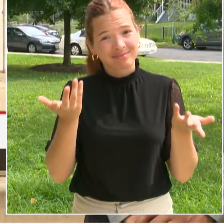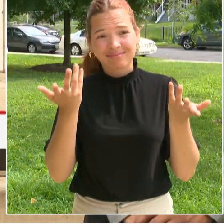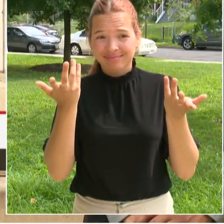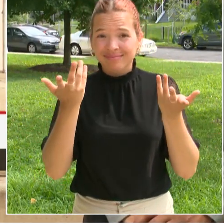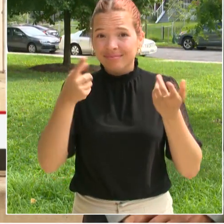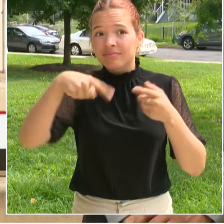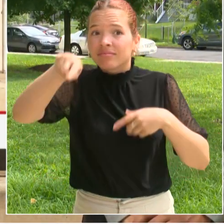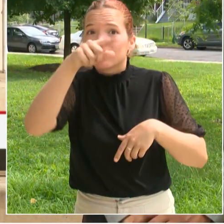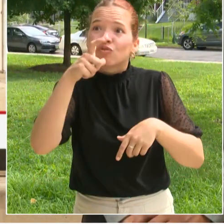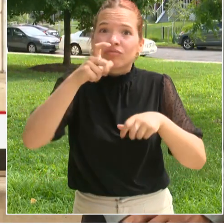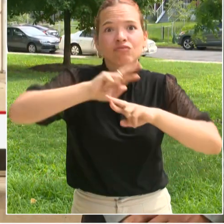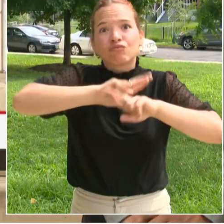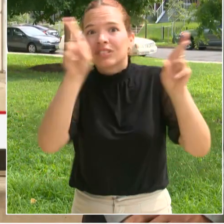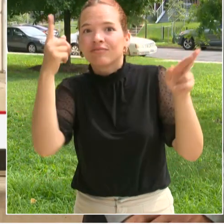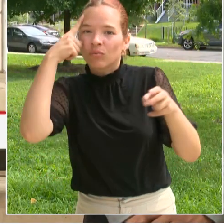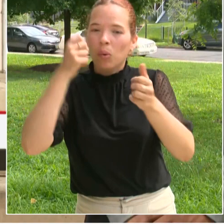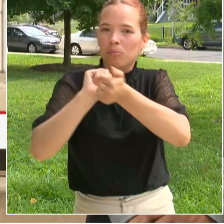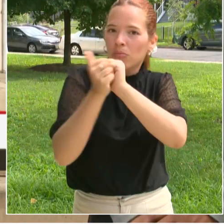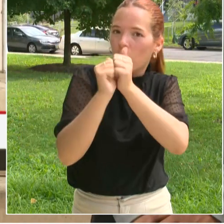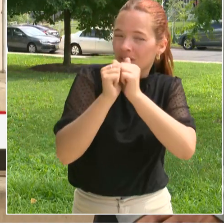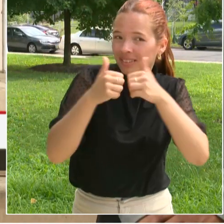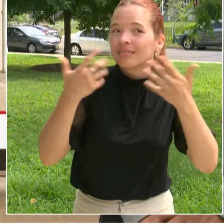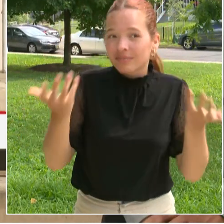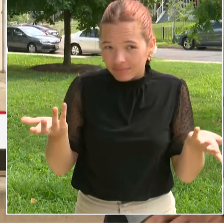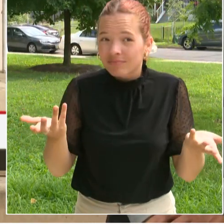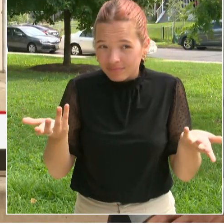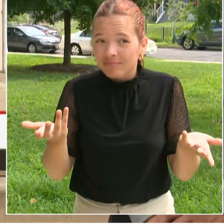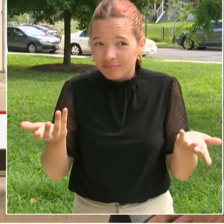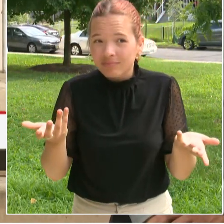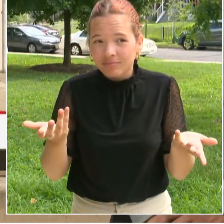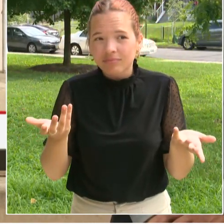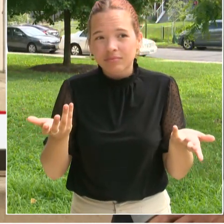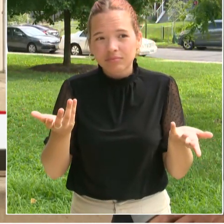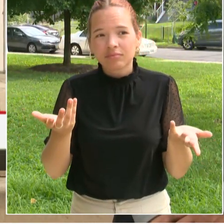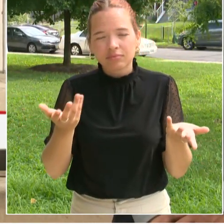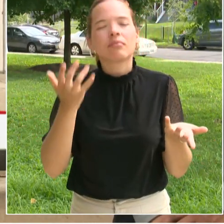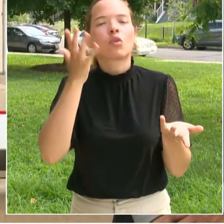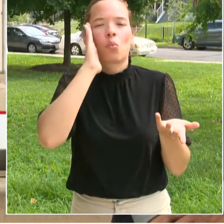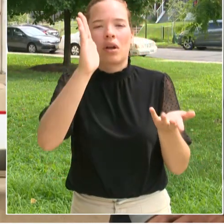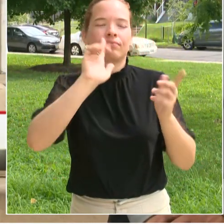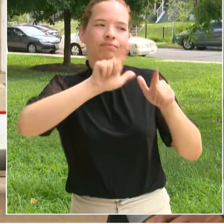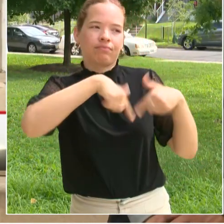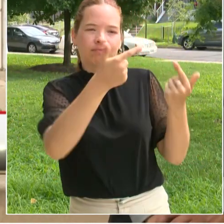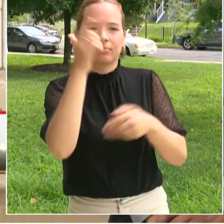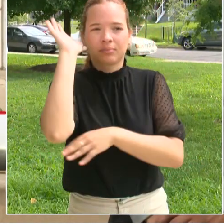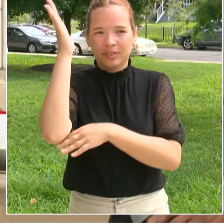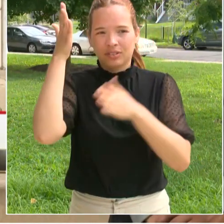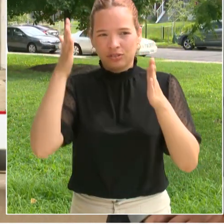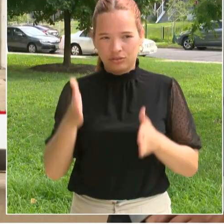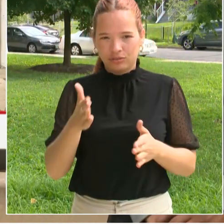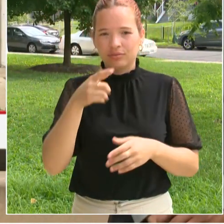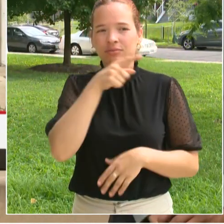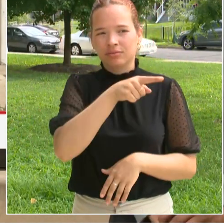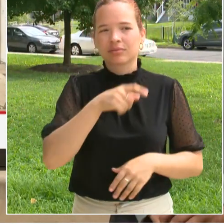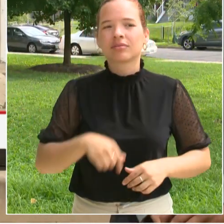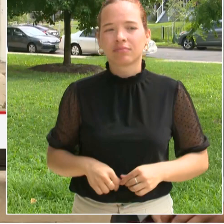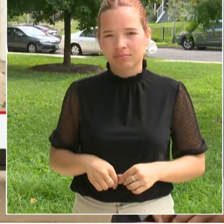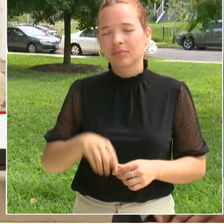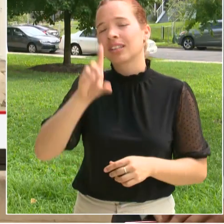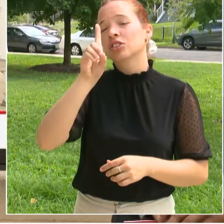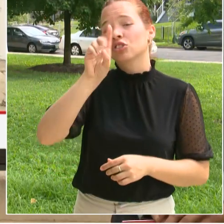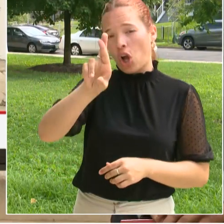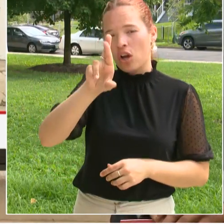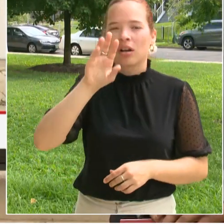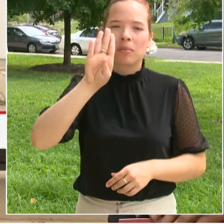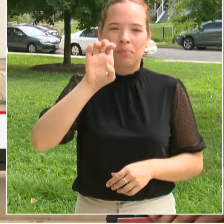think I will leave it here and I will pass it on to my colleagues and I'll just introduce Dr. Ayanna Bennett, who's the acting director of DC Health.